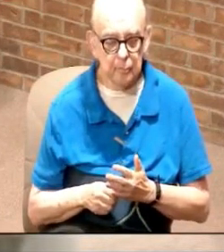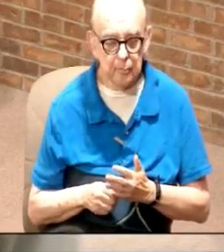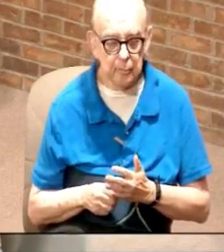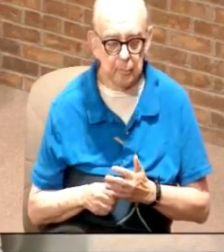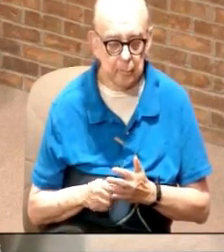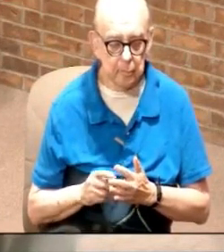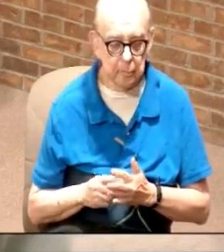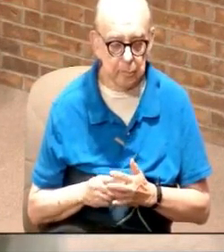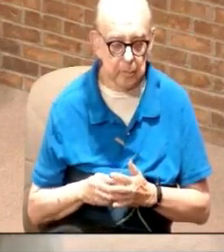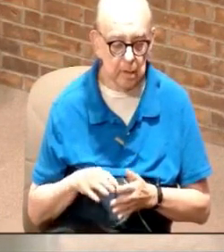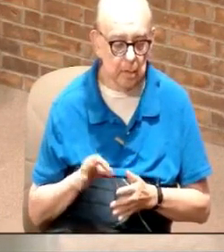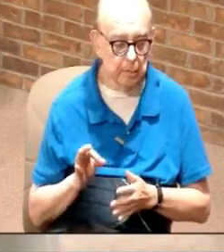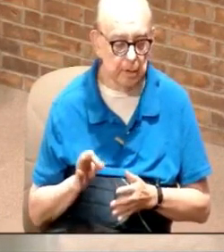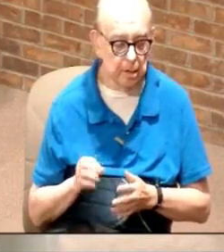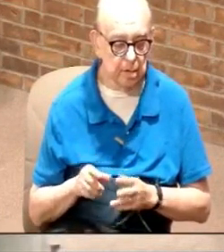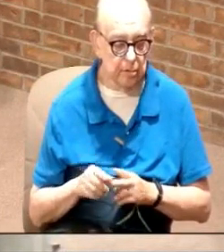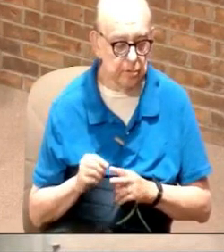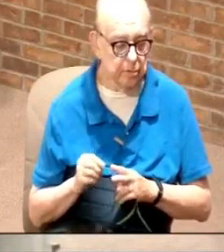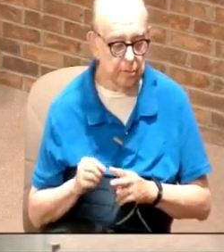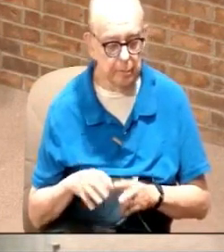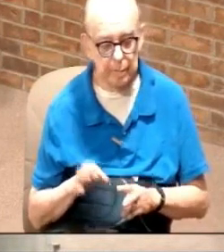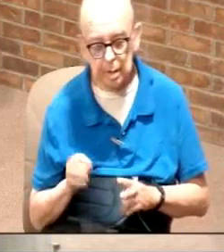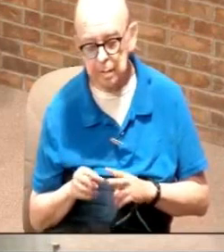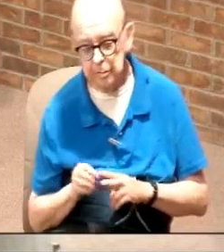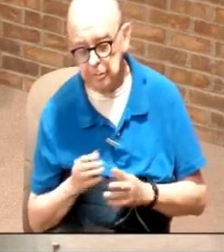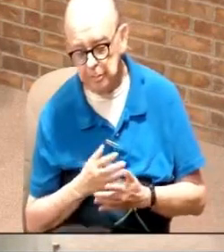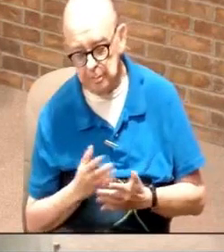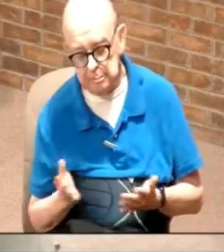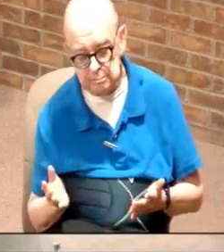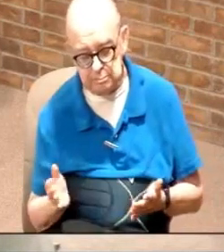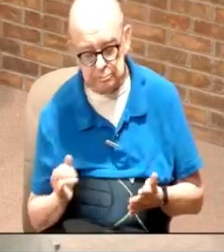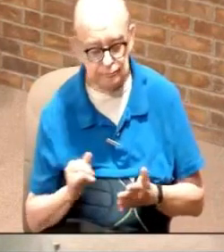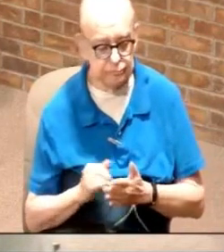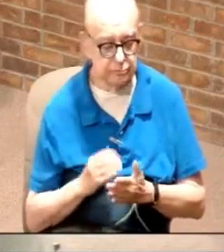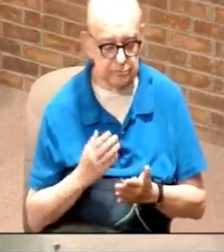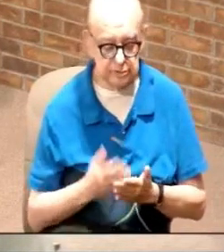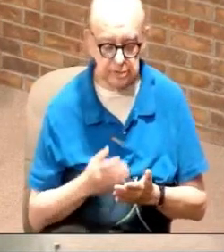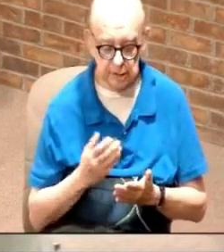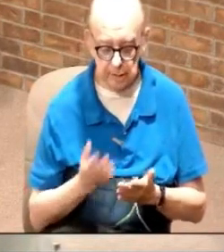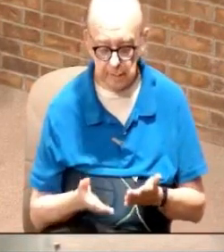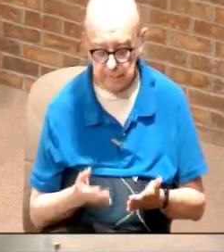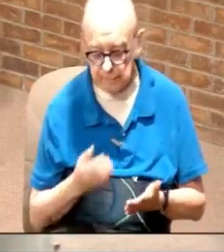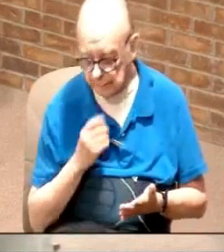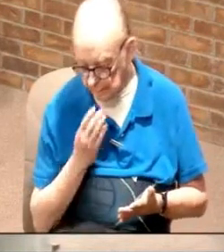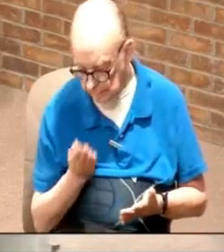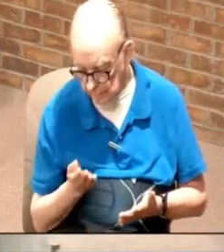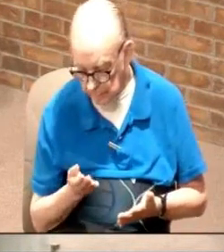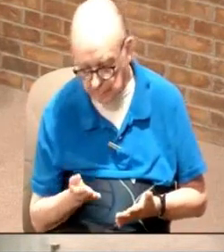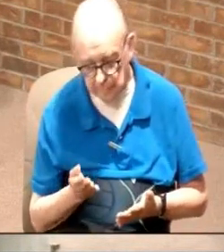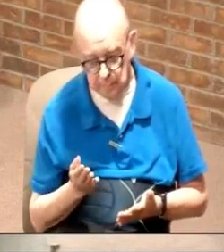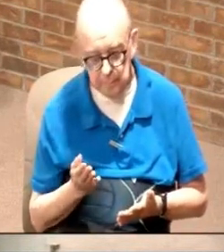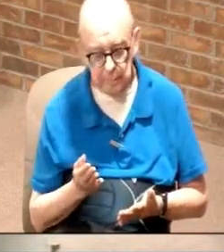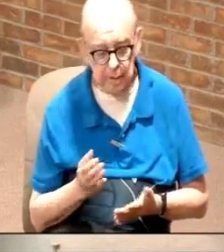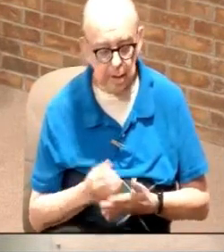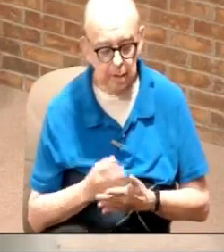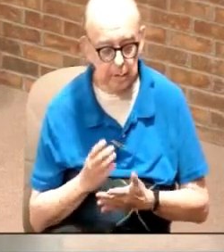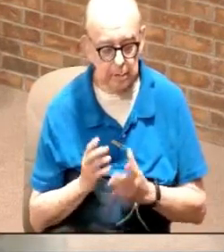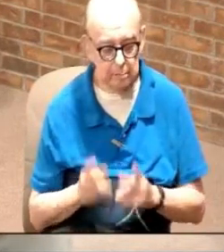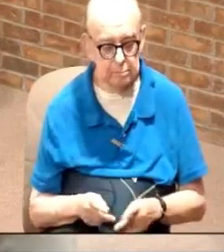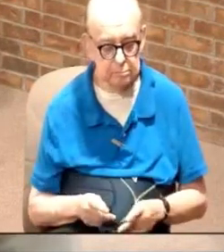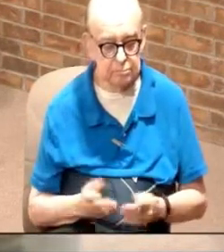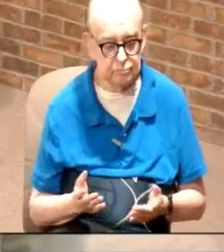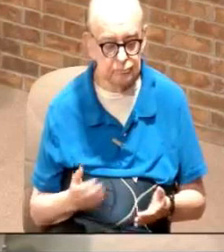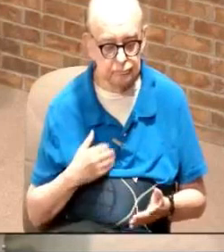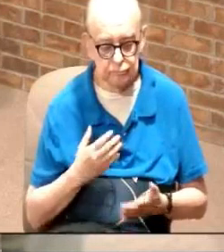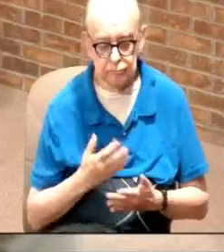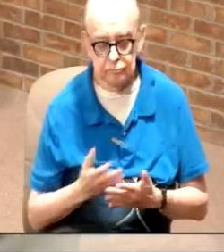I just start picking and choosing things well this looks good this looks good oh this is funny that'll help somebody out I'll have a good